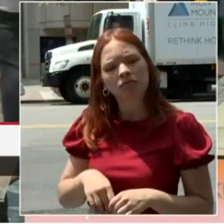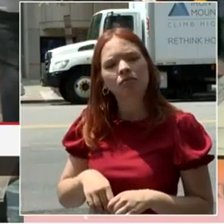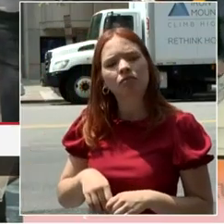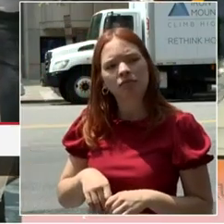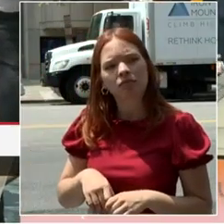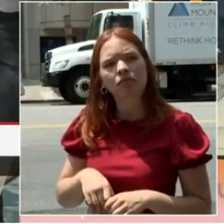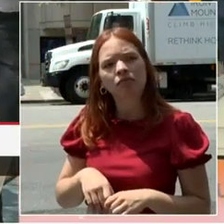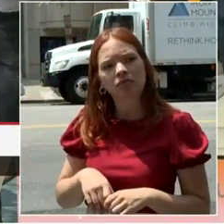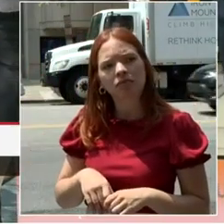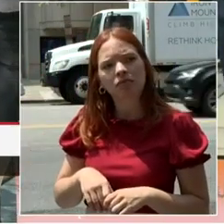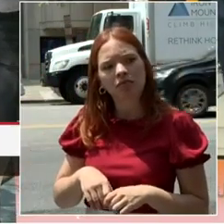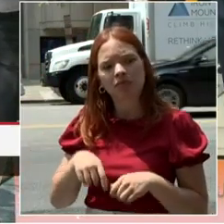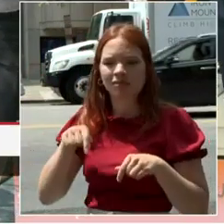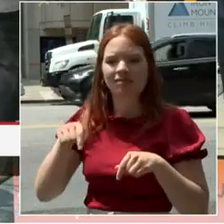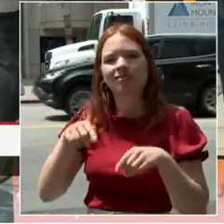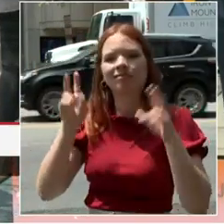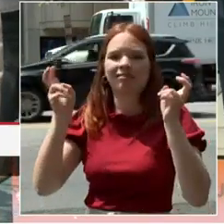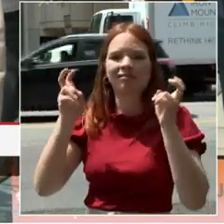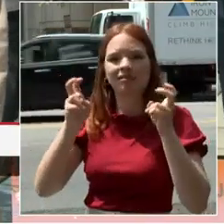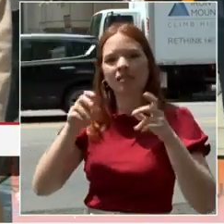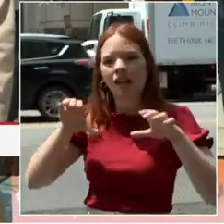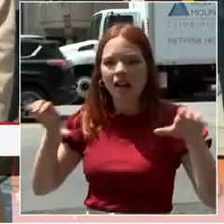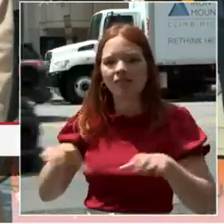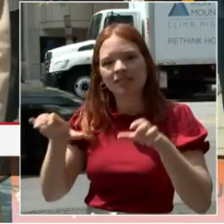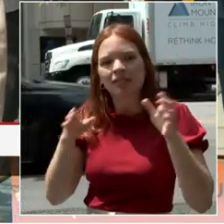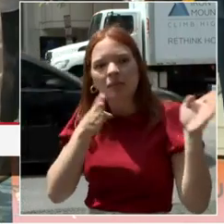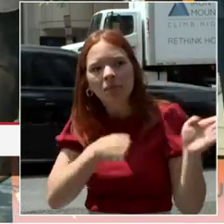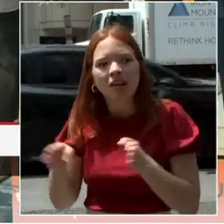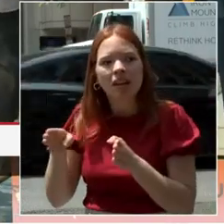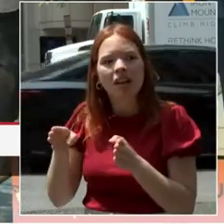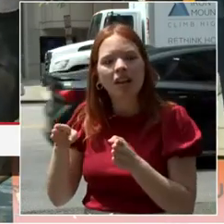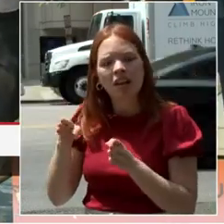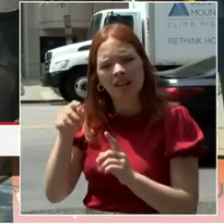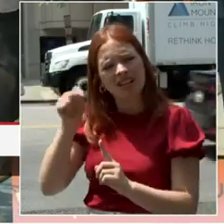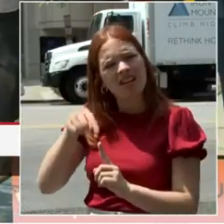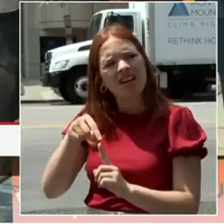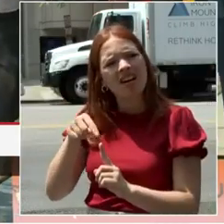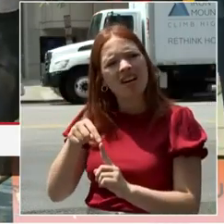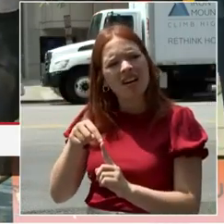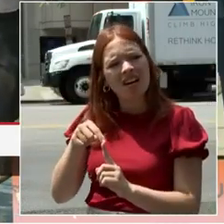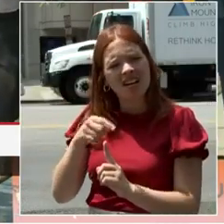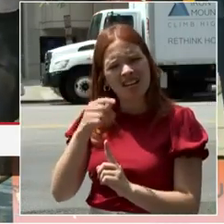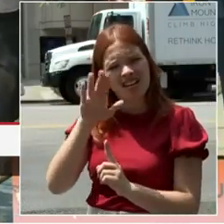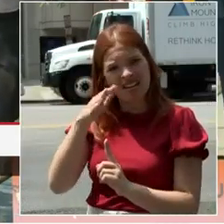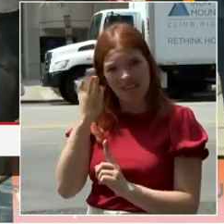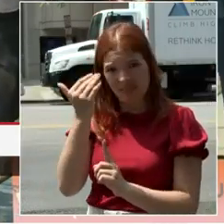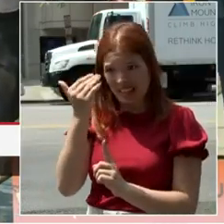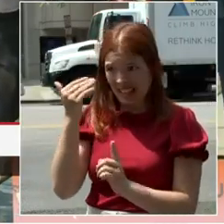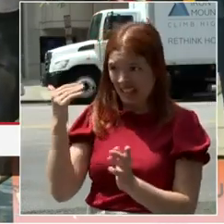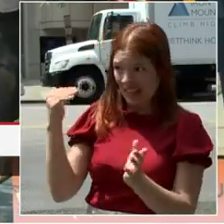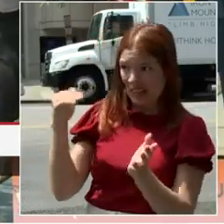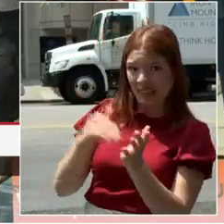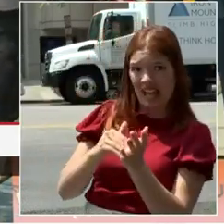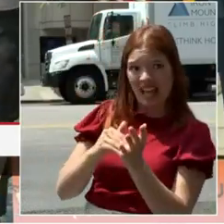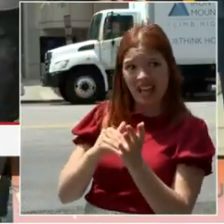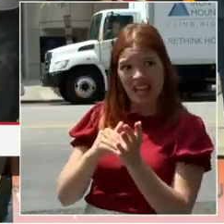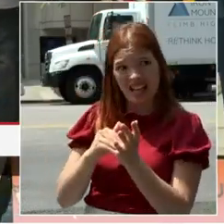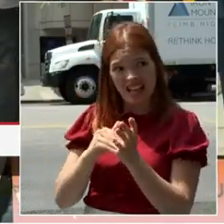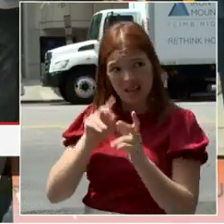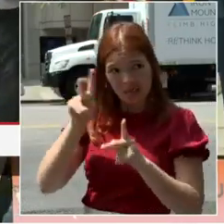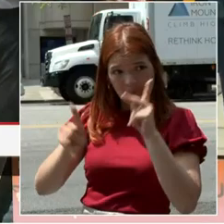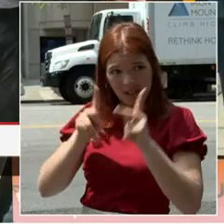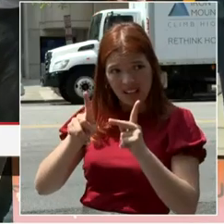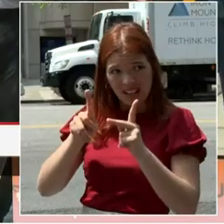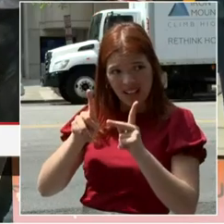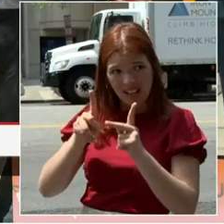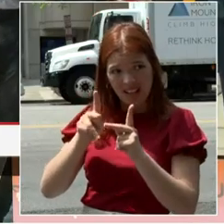goal in the comeback plan of bringing in 15,000 new residents? Or what is the like specific mission that is kind of